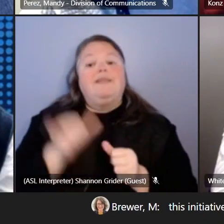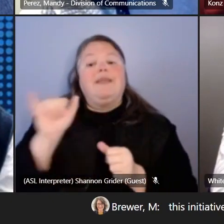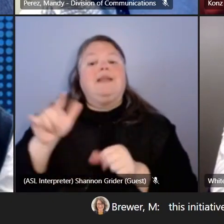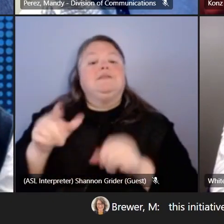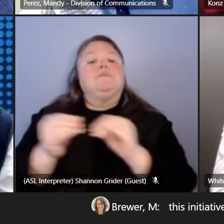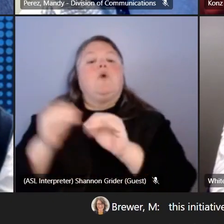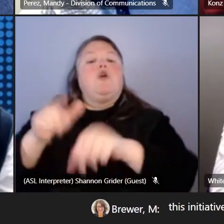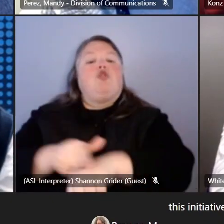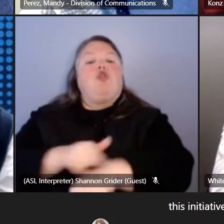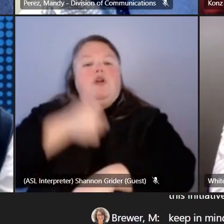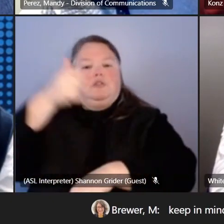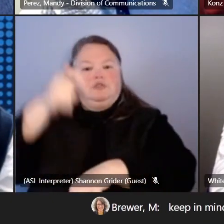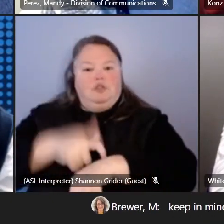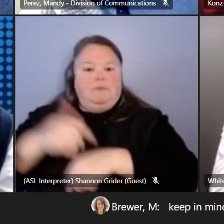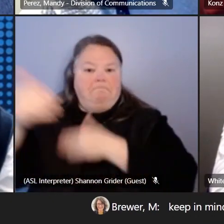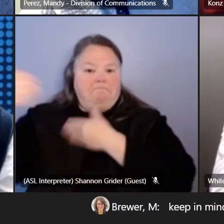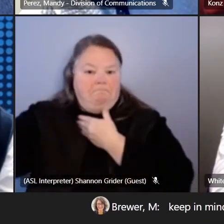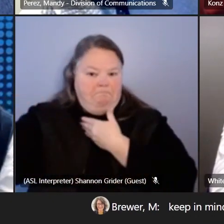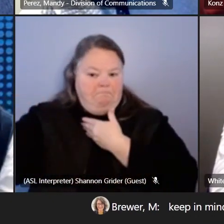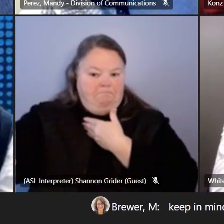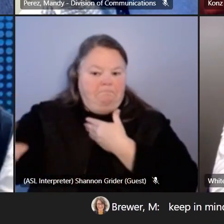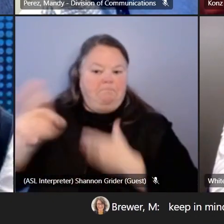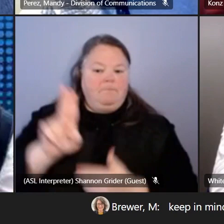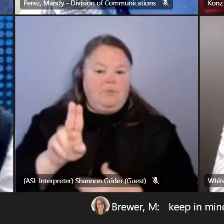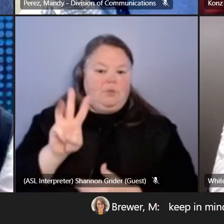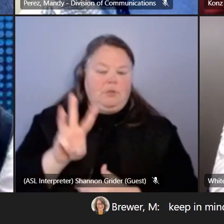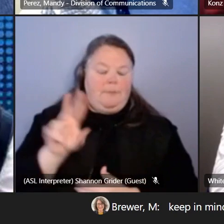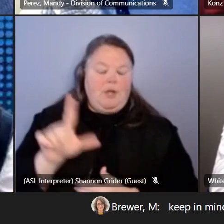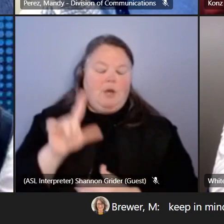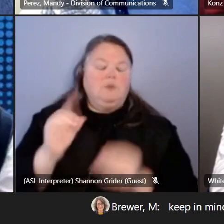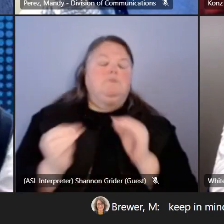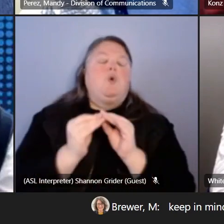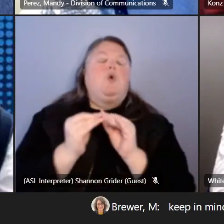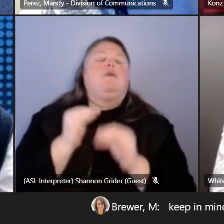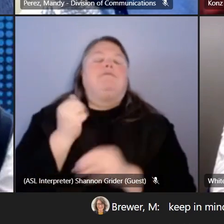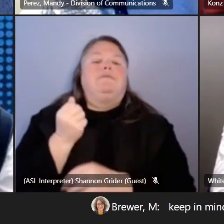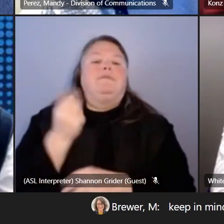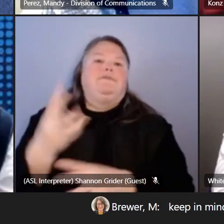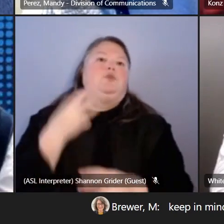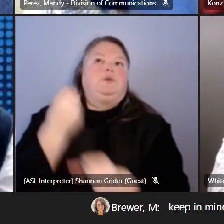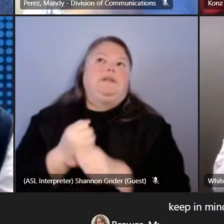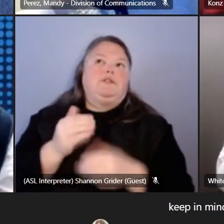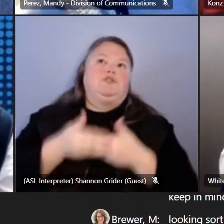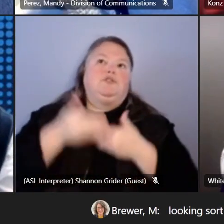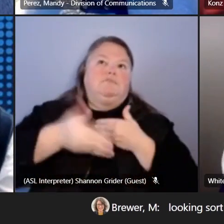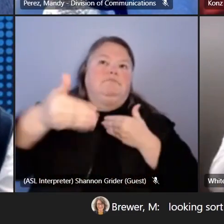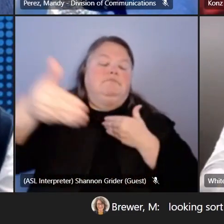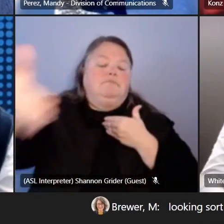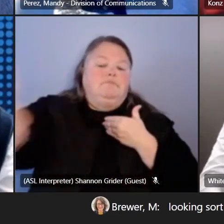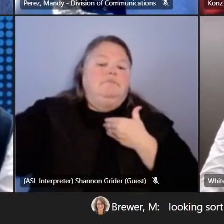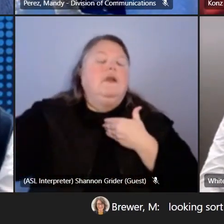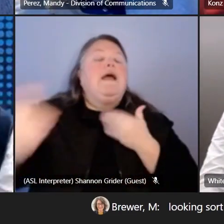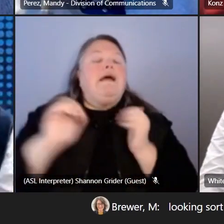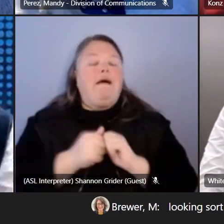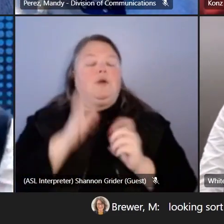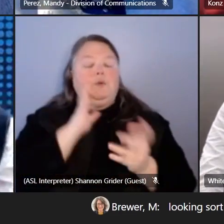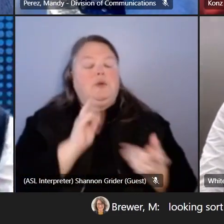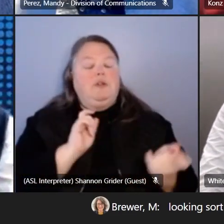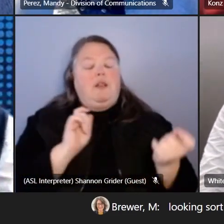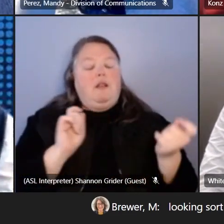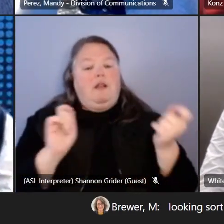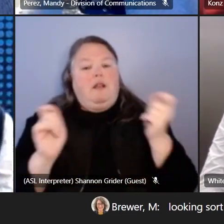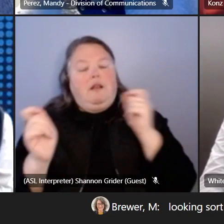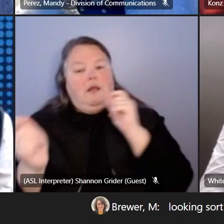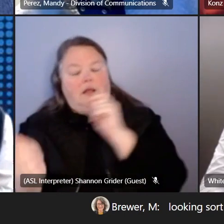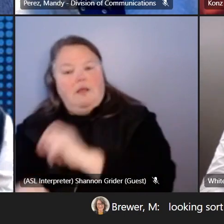term so we're looking sort of several years ahead about how we want that accountability system to evolve but we still